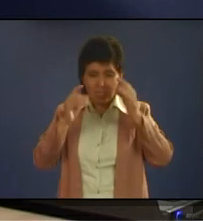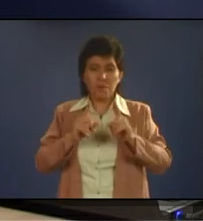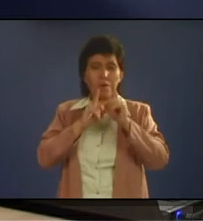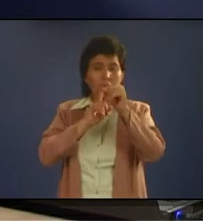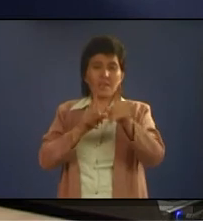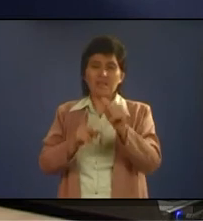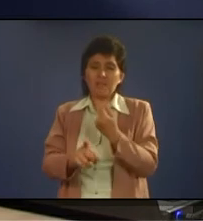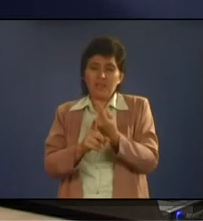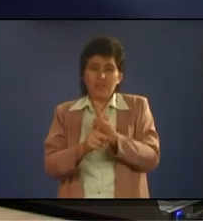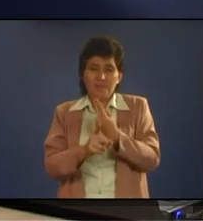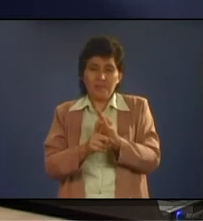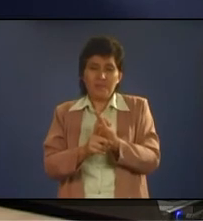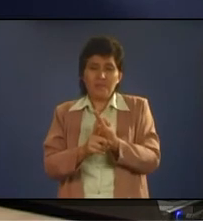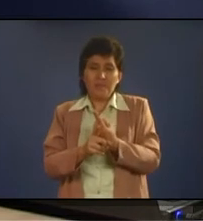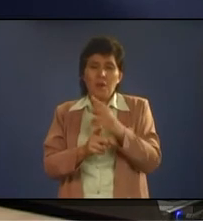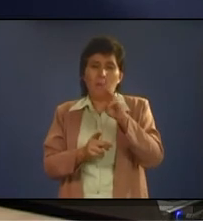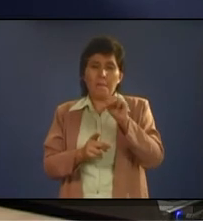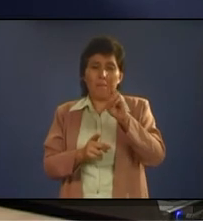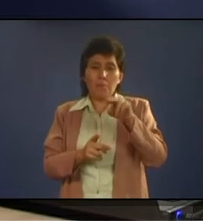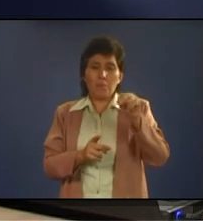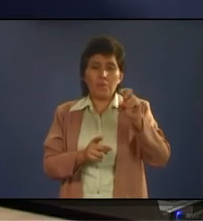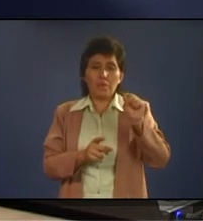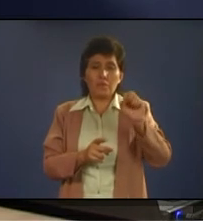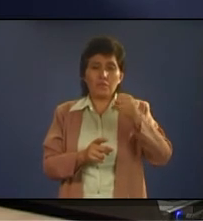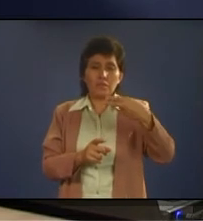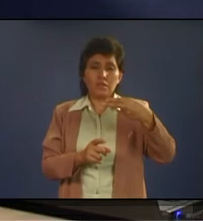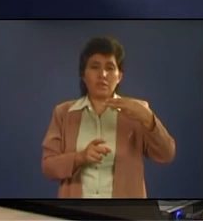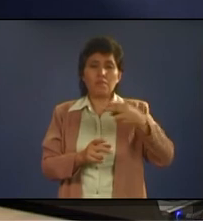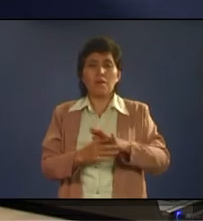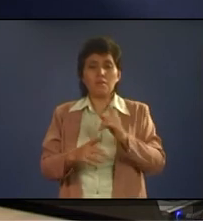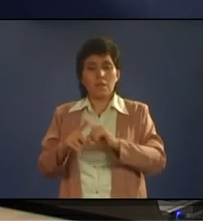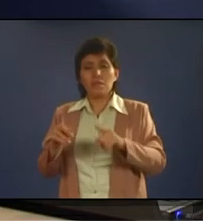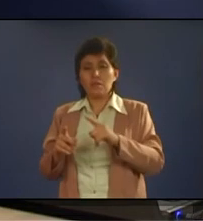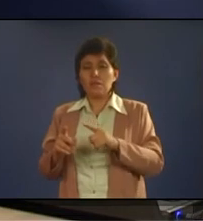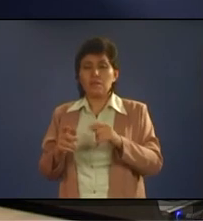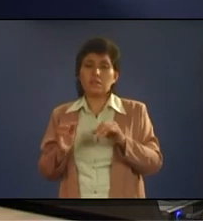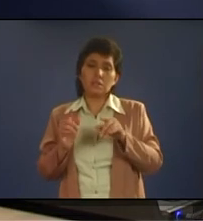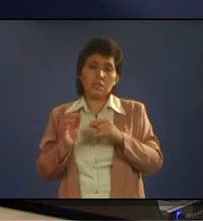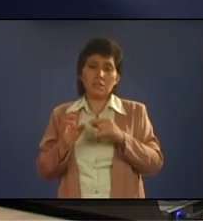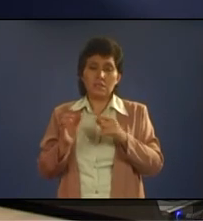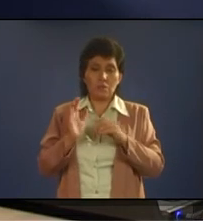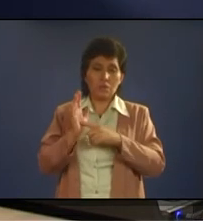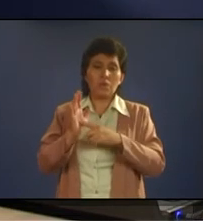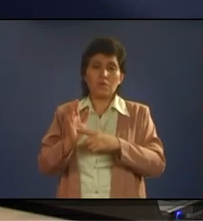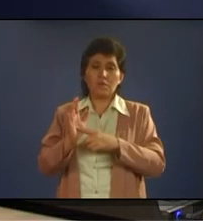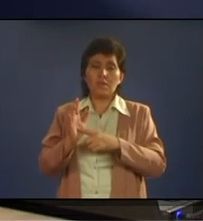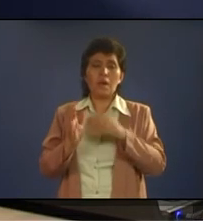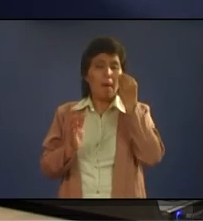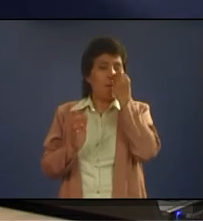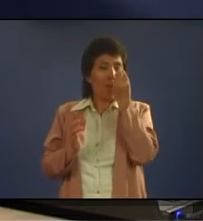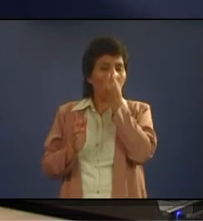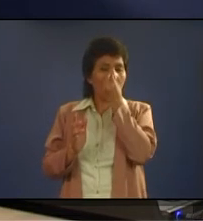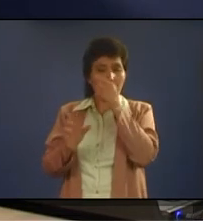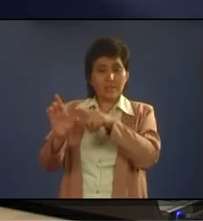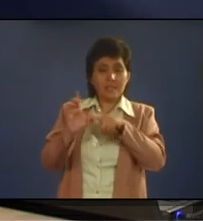influence people they are able to attract people like the flowers attracting the bees to come for the Poland okay